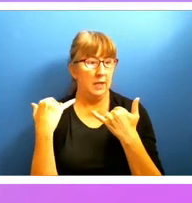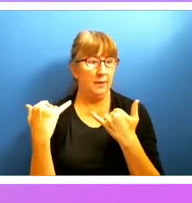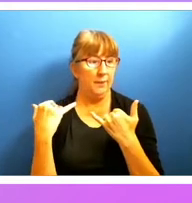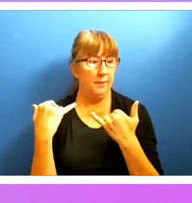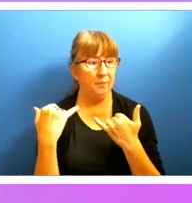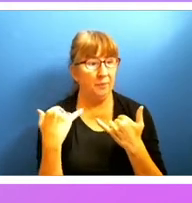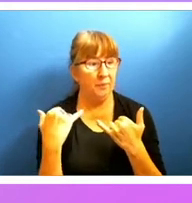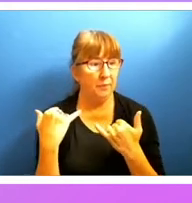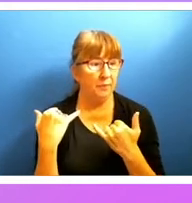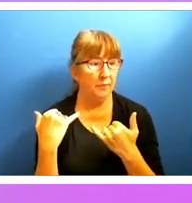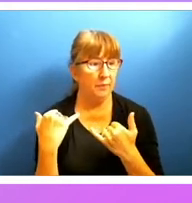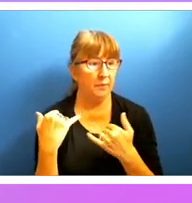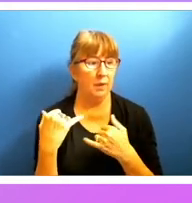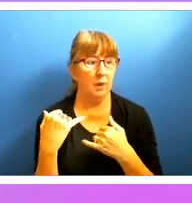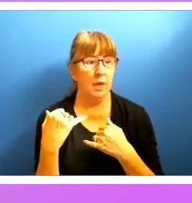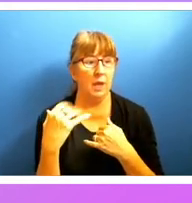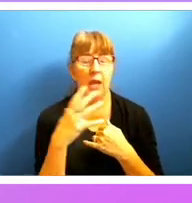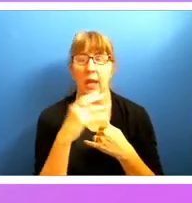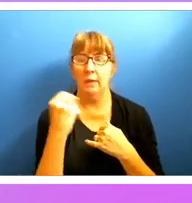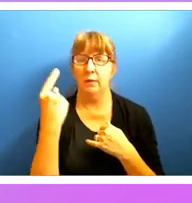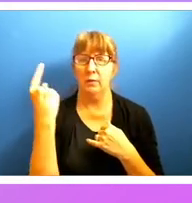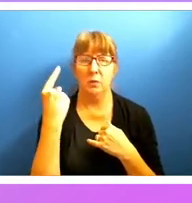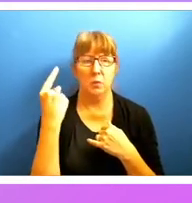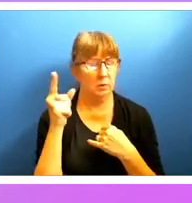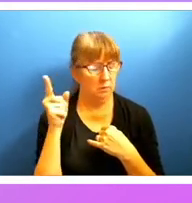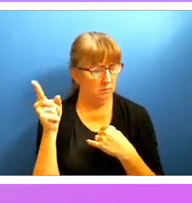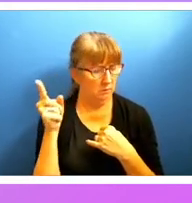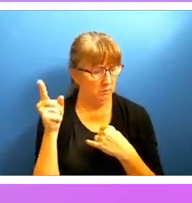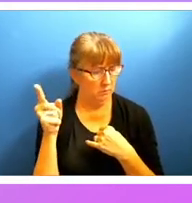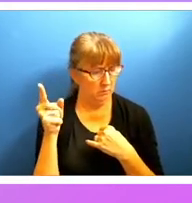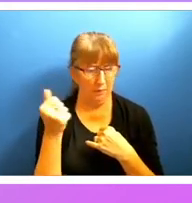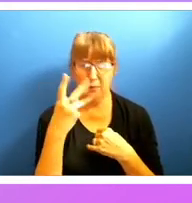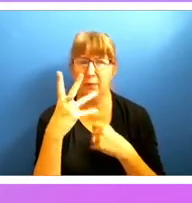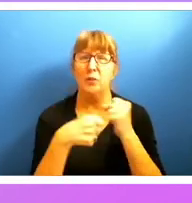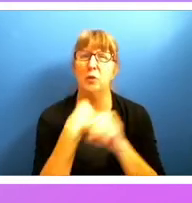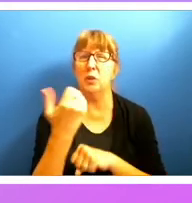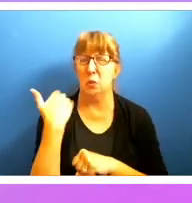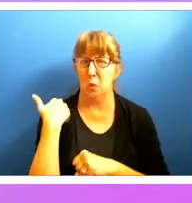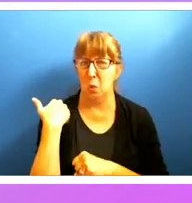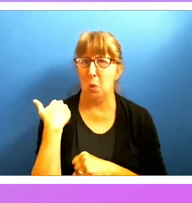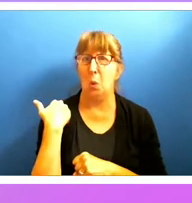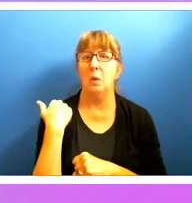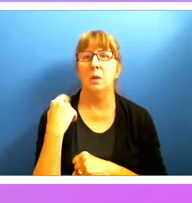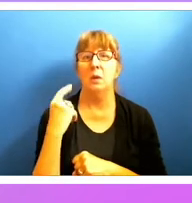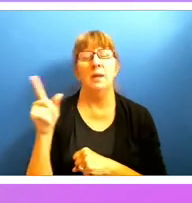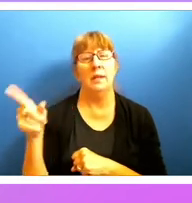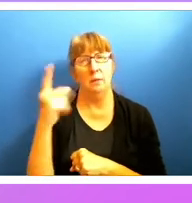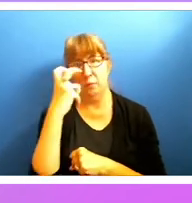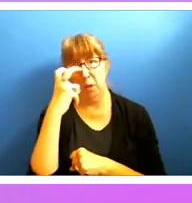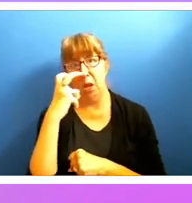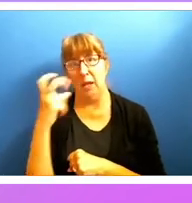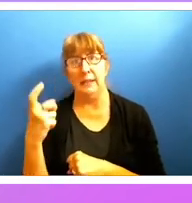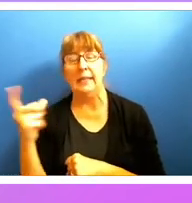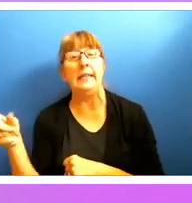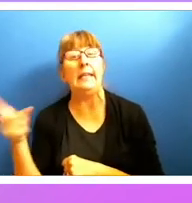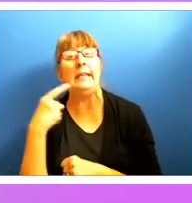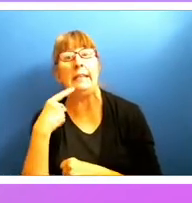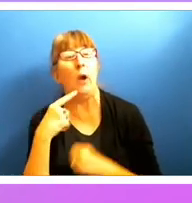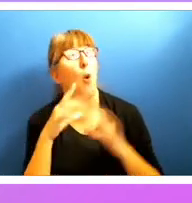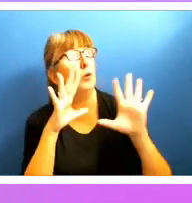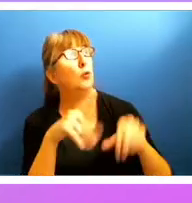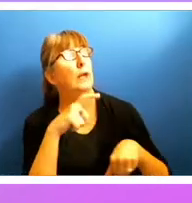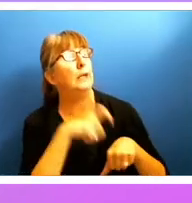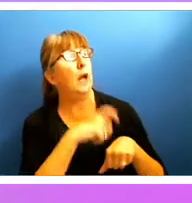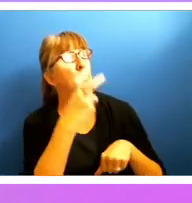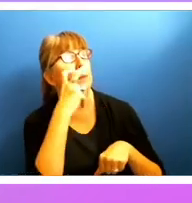of mine who is blind say, I think it was maybe a couple years ago, he said, it's a great time to be blind. And what he meant by that is that